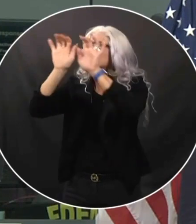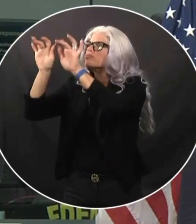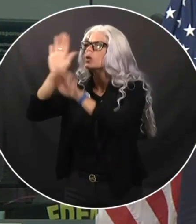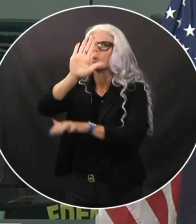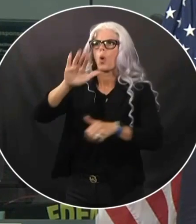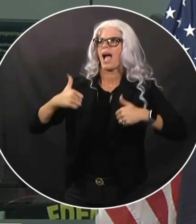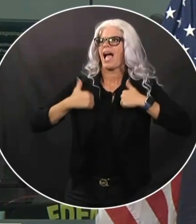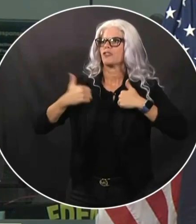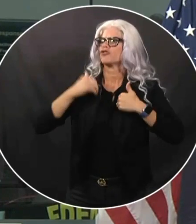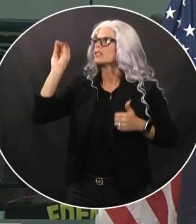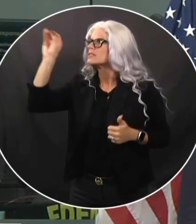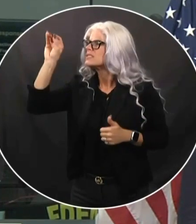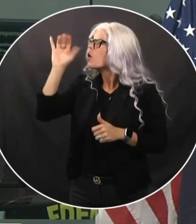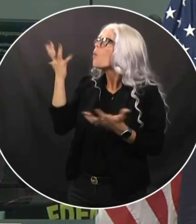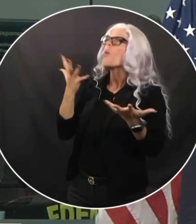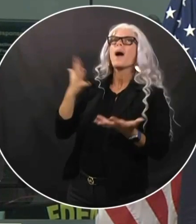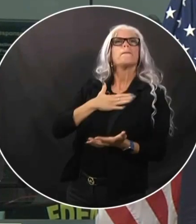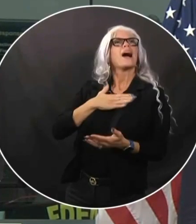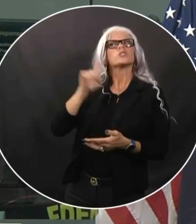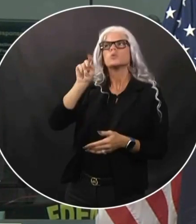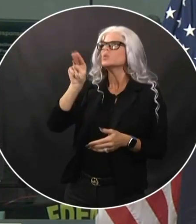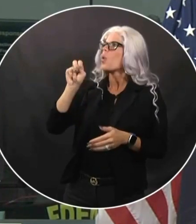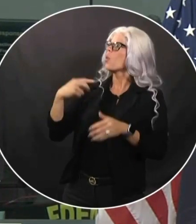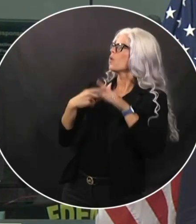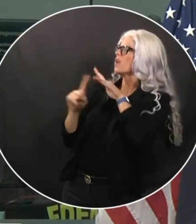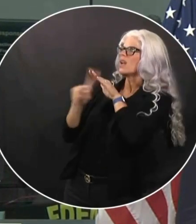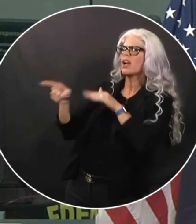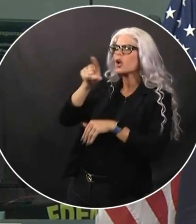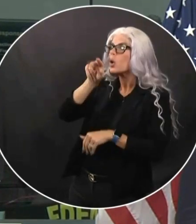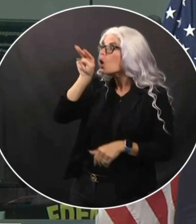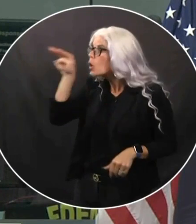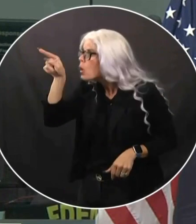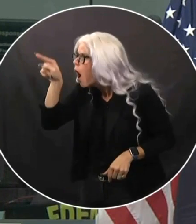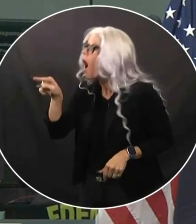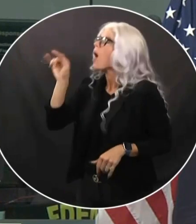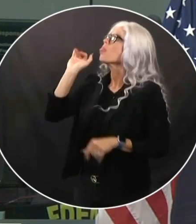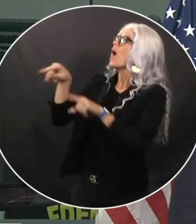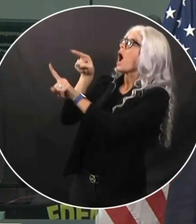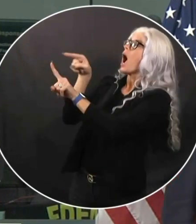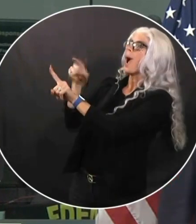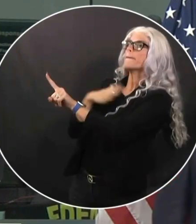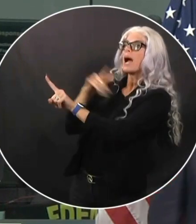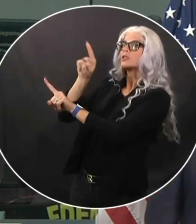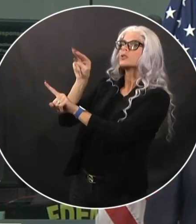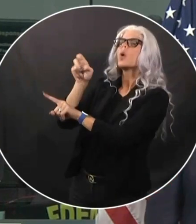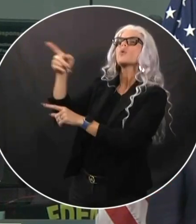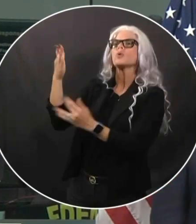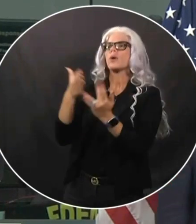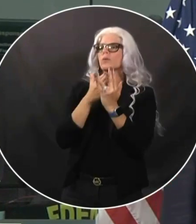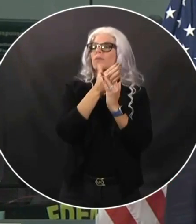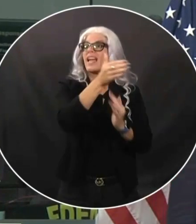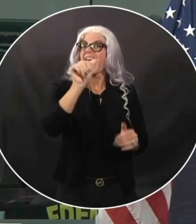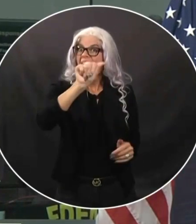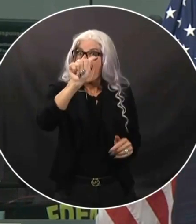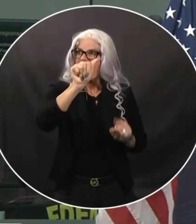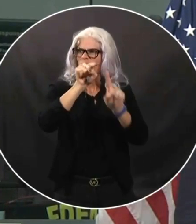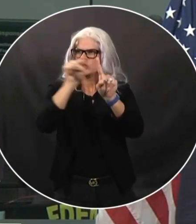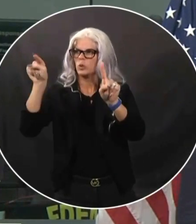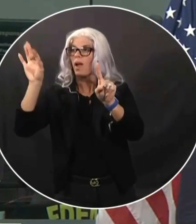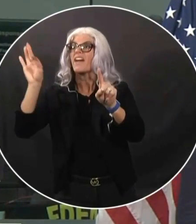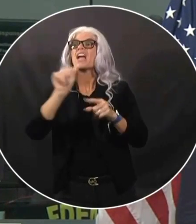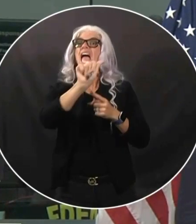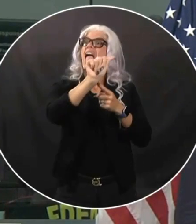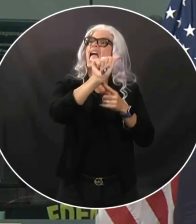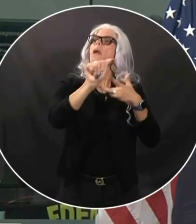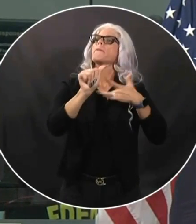zones are designated as zones A through F, with A generally being the most vulnerable and